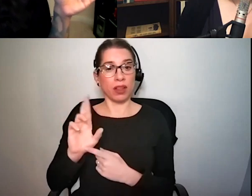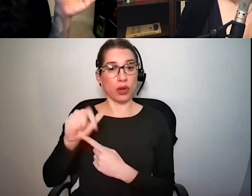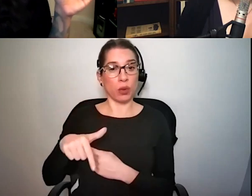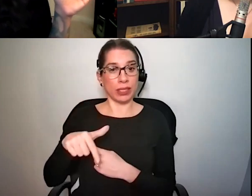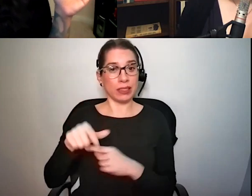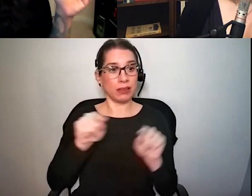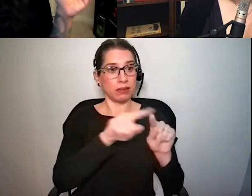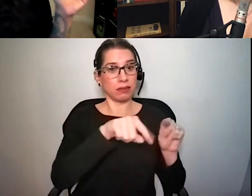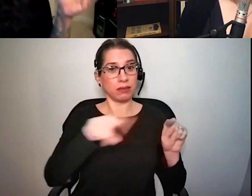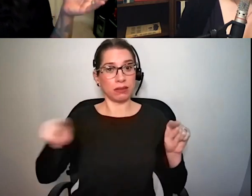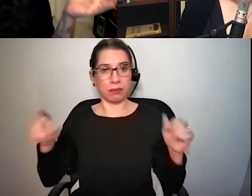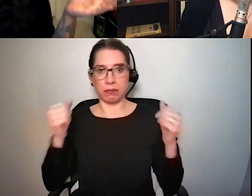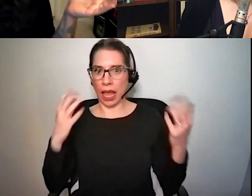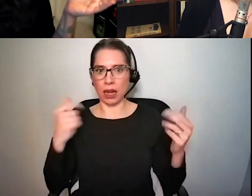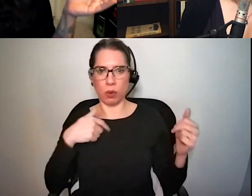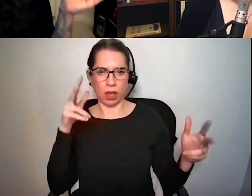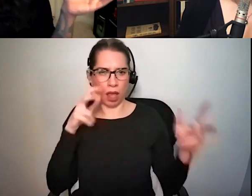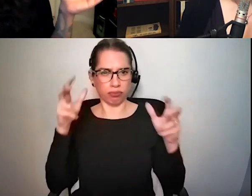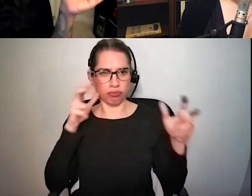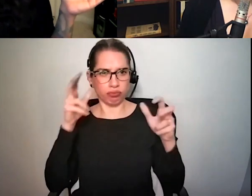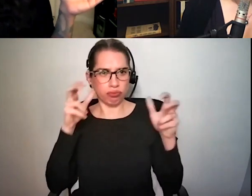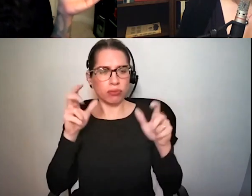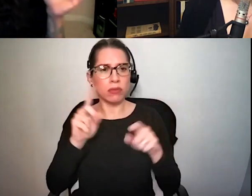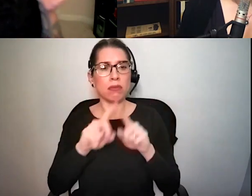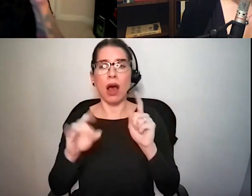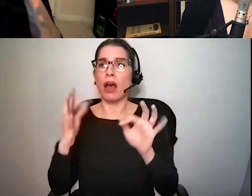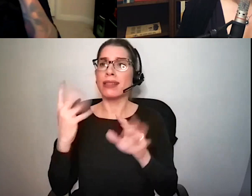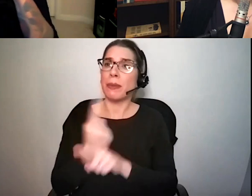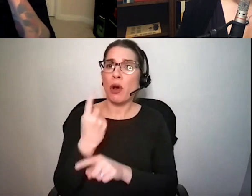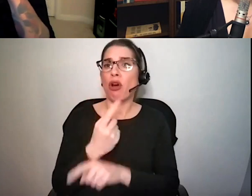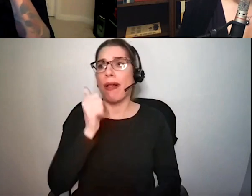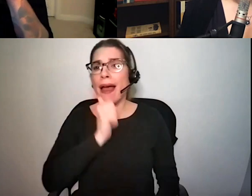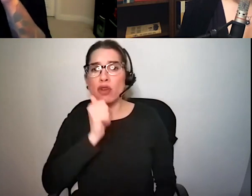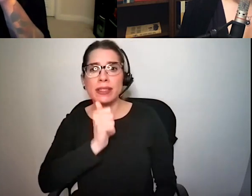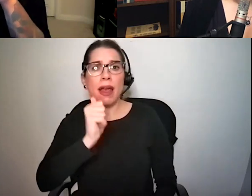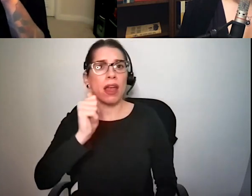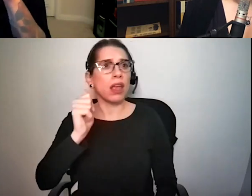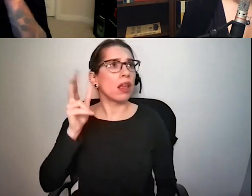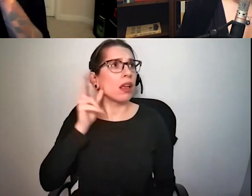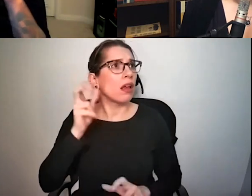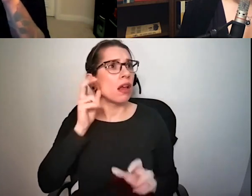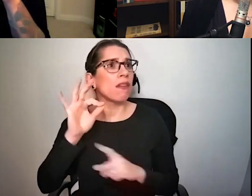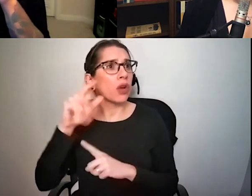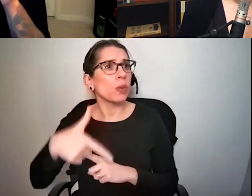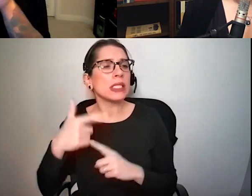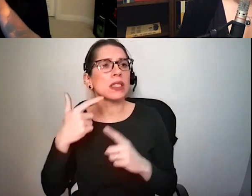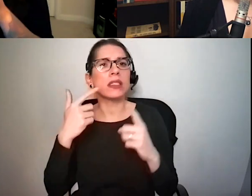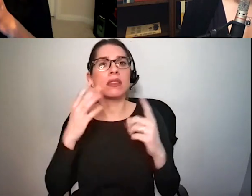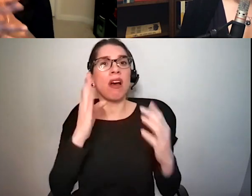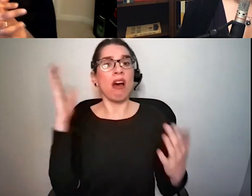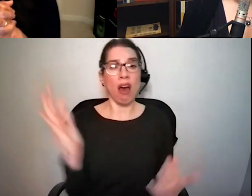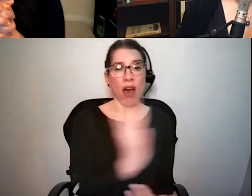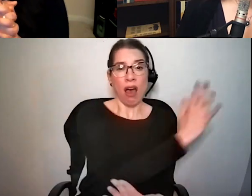but the kind of the typical frequencies that you get every day are kind of limited to this kind of um smaller band